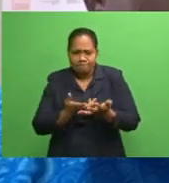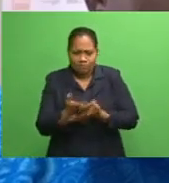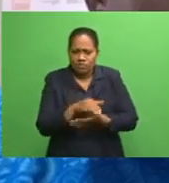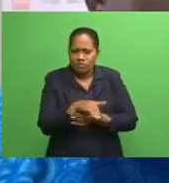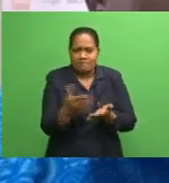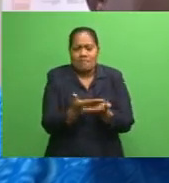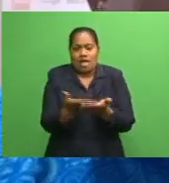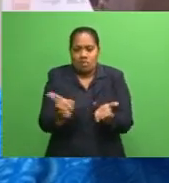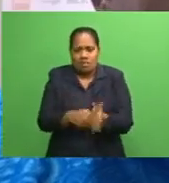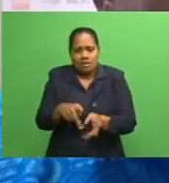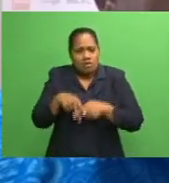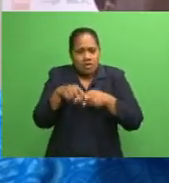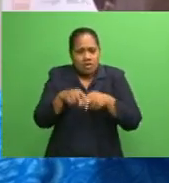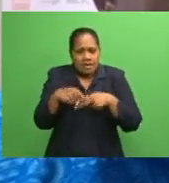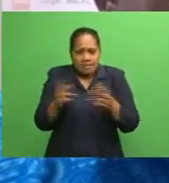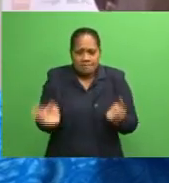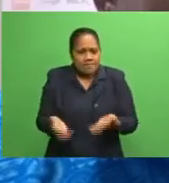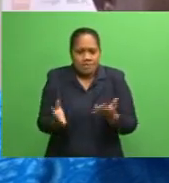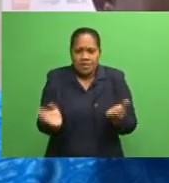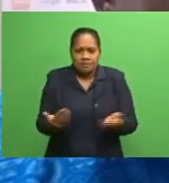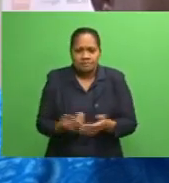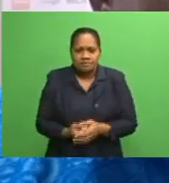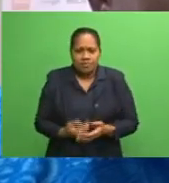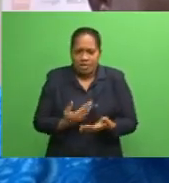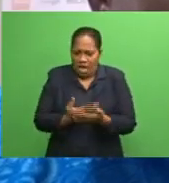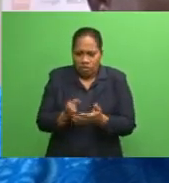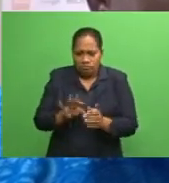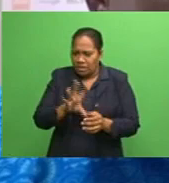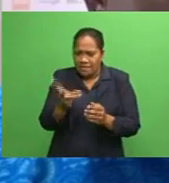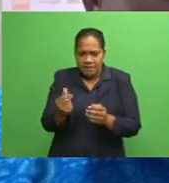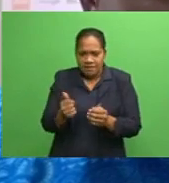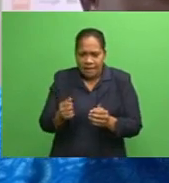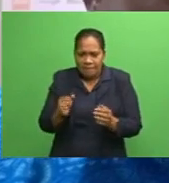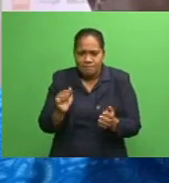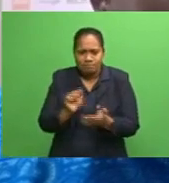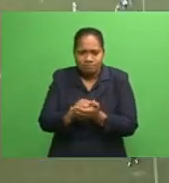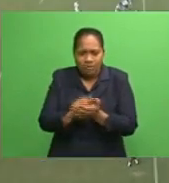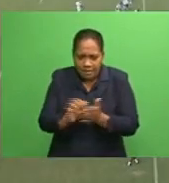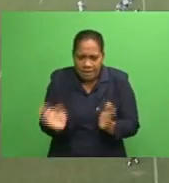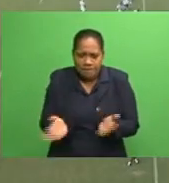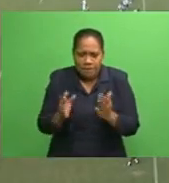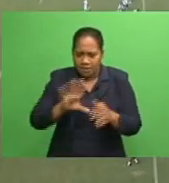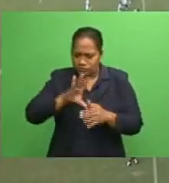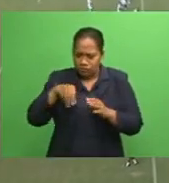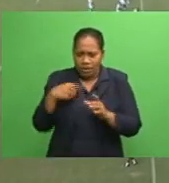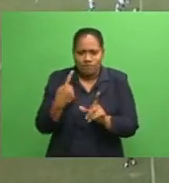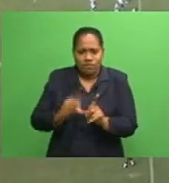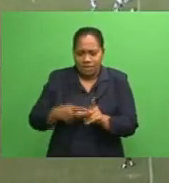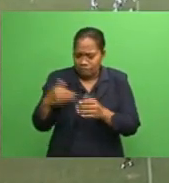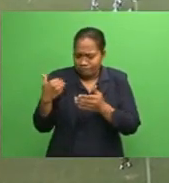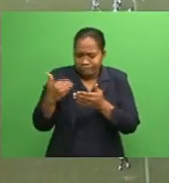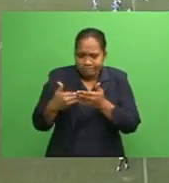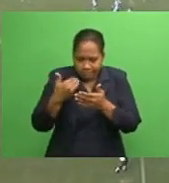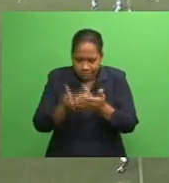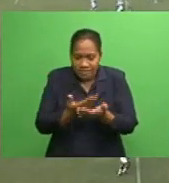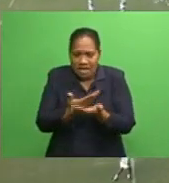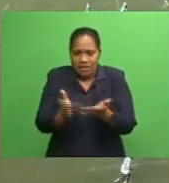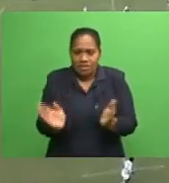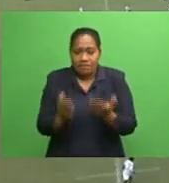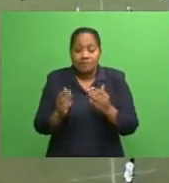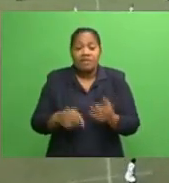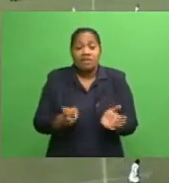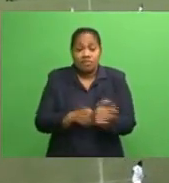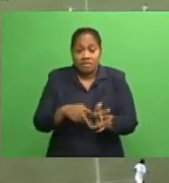This is the intensity of how Nandrunga play year in and year out. Nandrunga will host Suva at Singatoka's